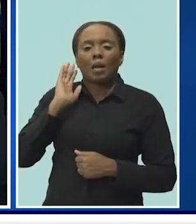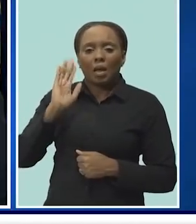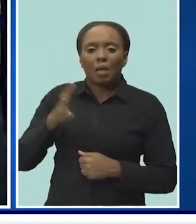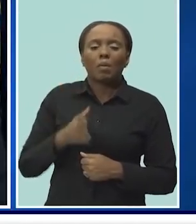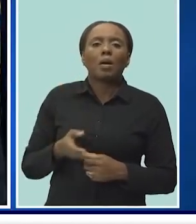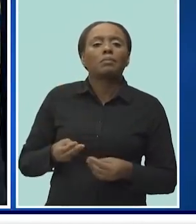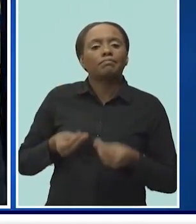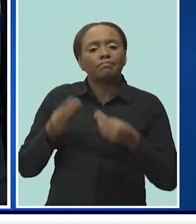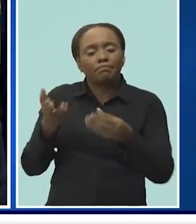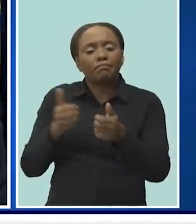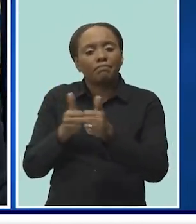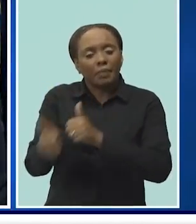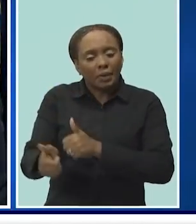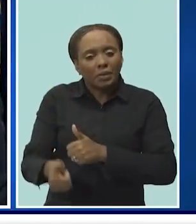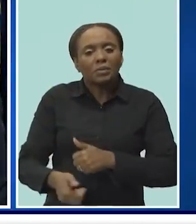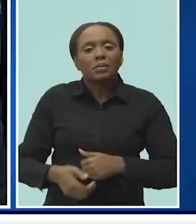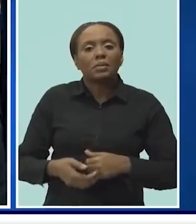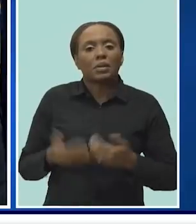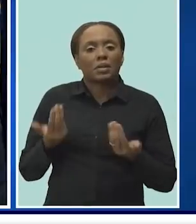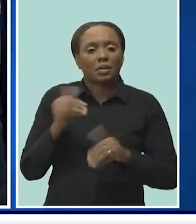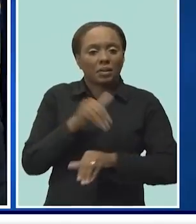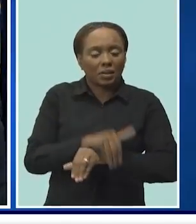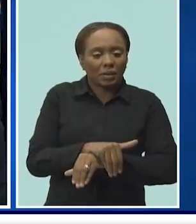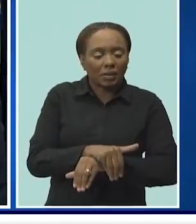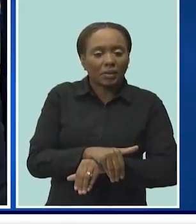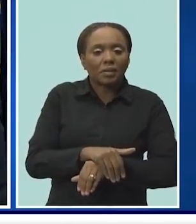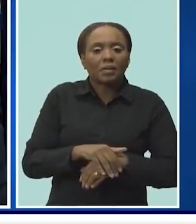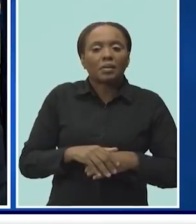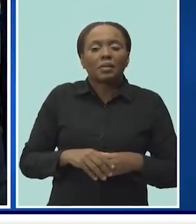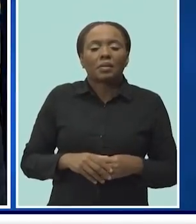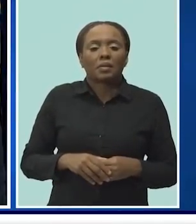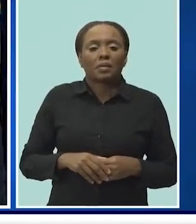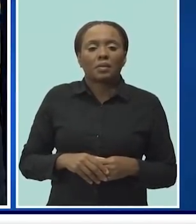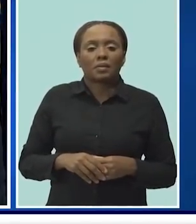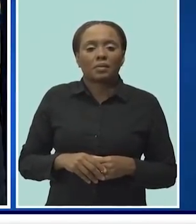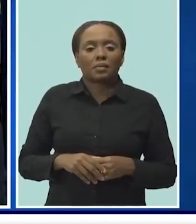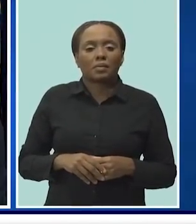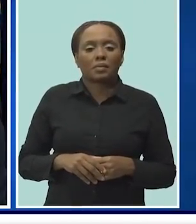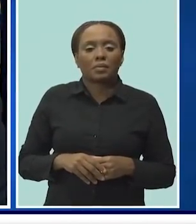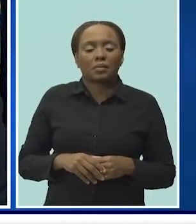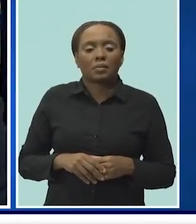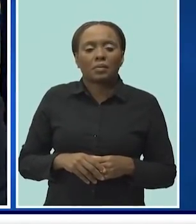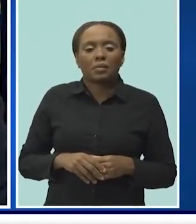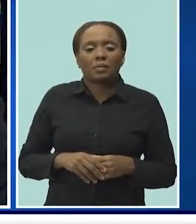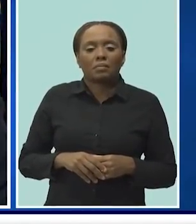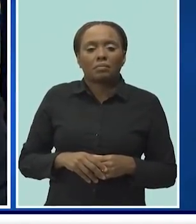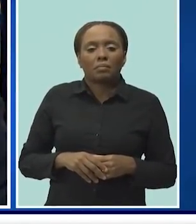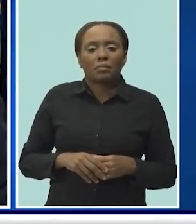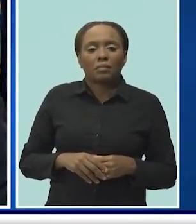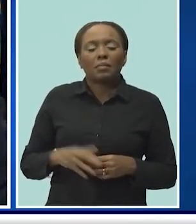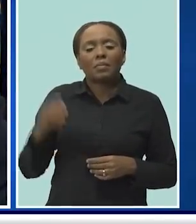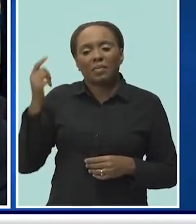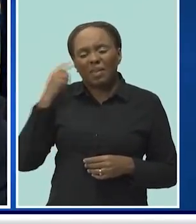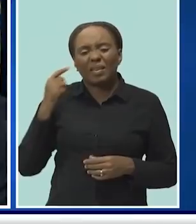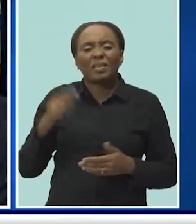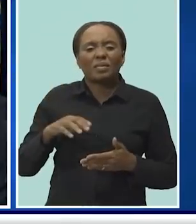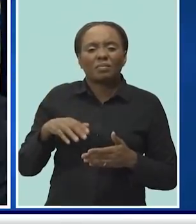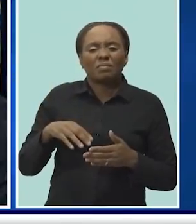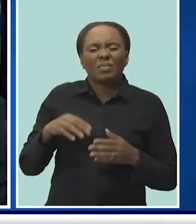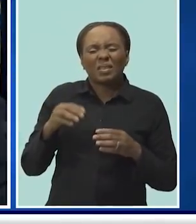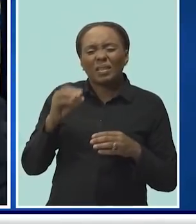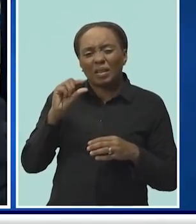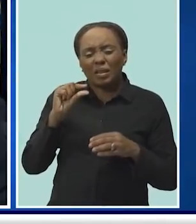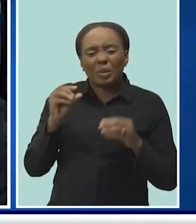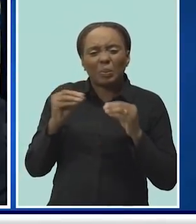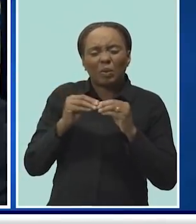going to be granting passes tonight. I anticipate that there will be some fall off over the course of the weekend. But